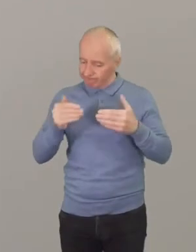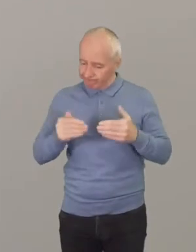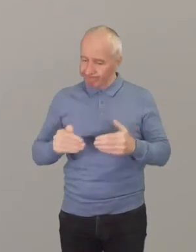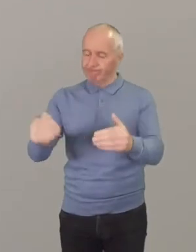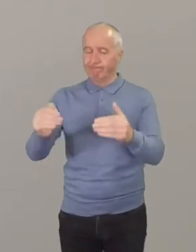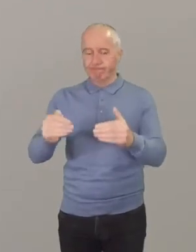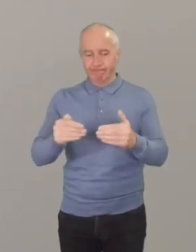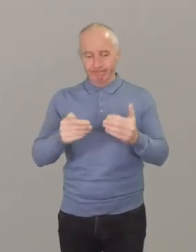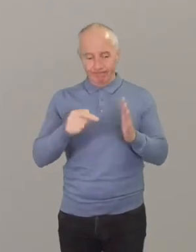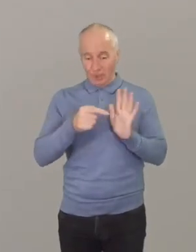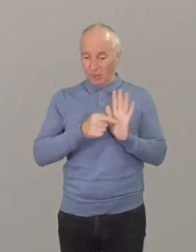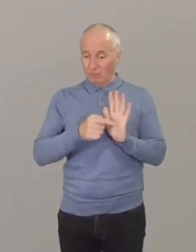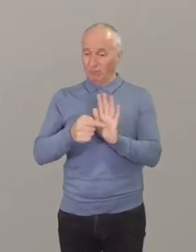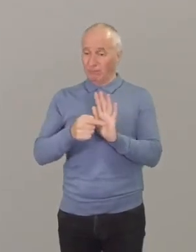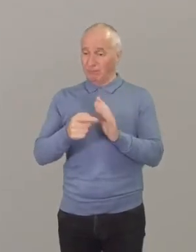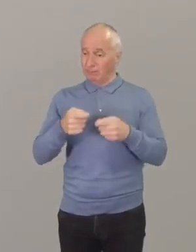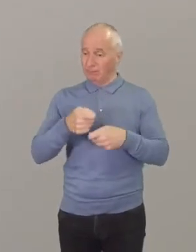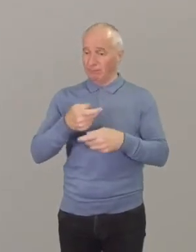commend that to you now.